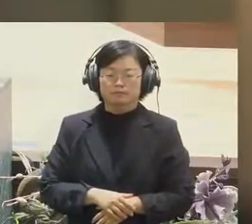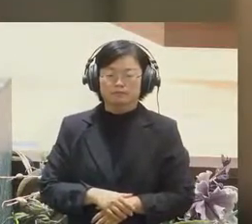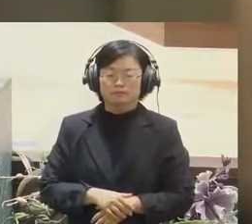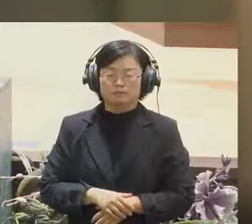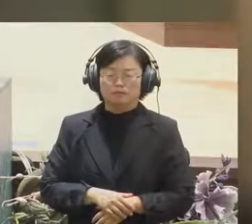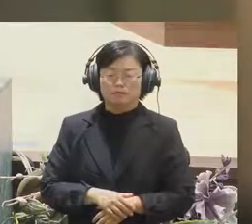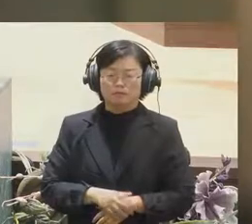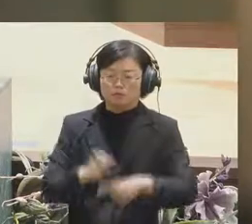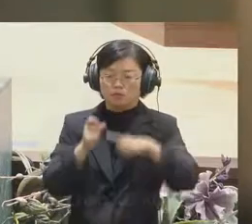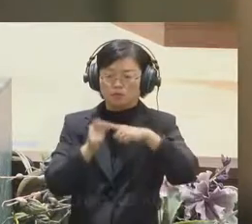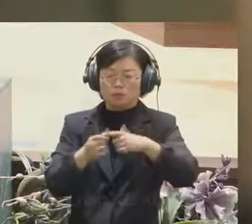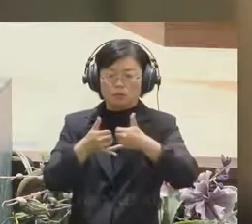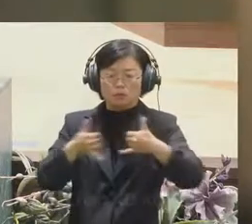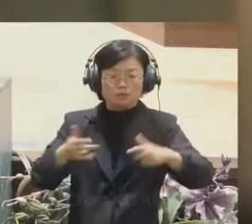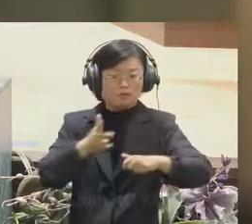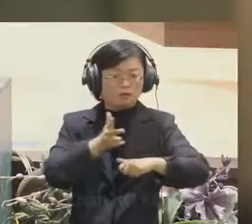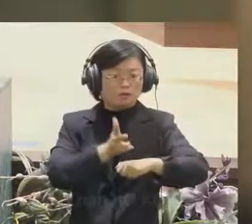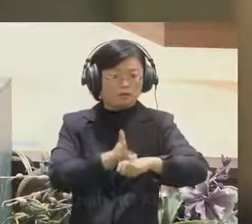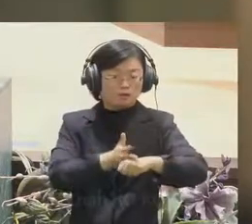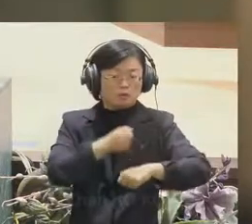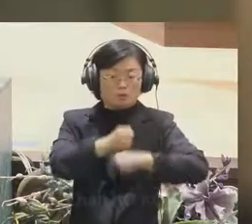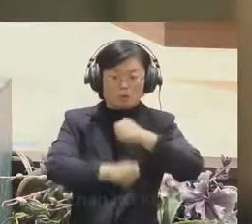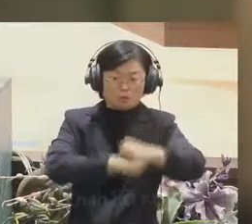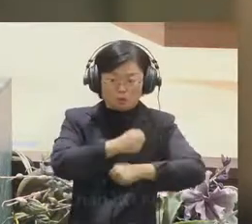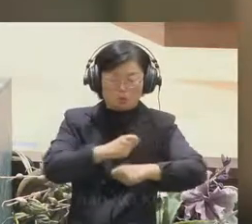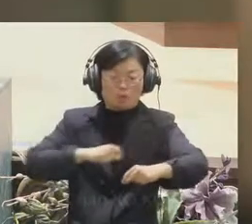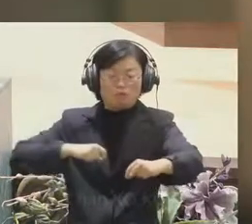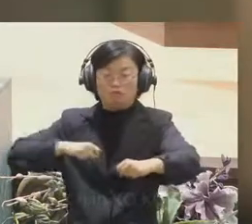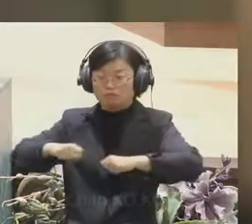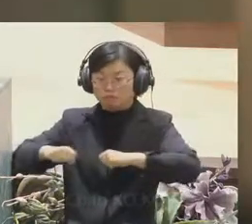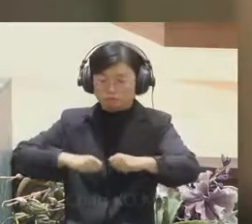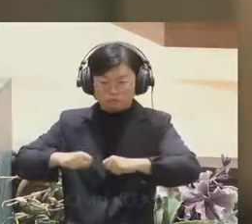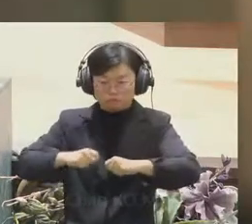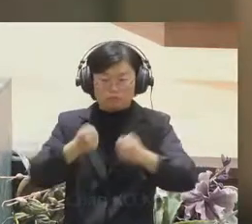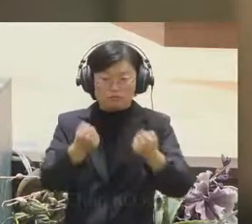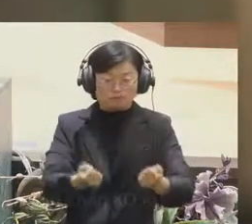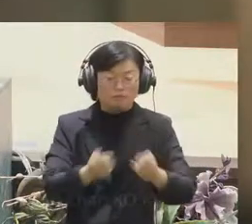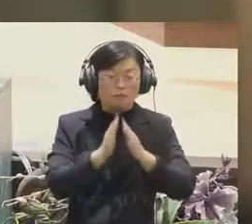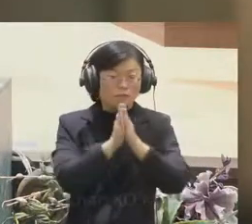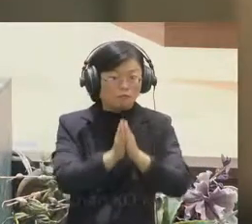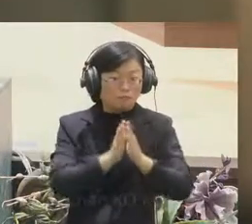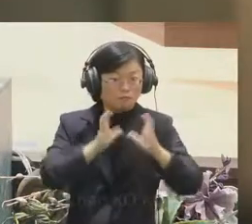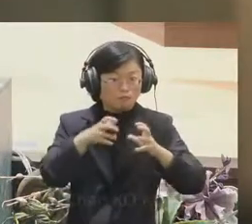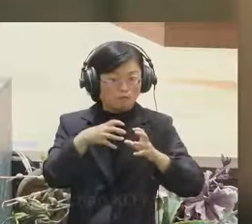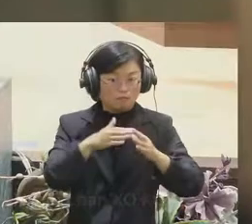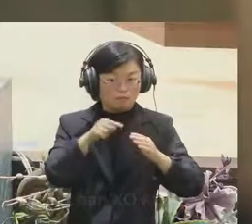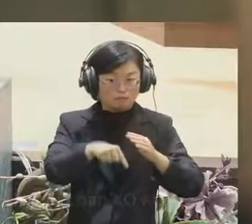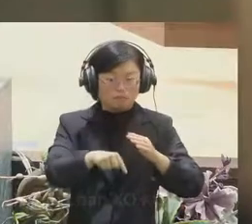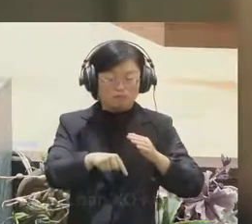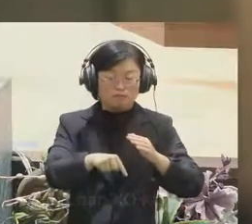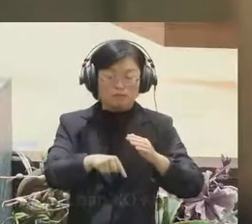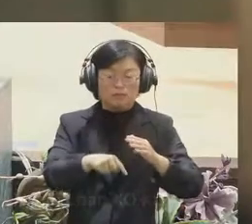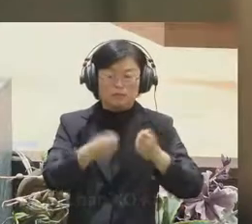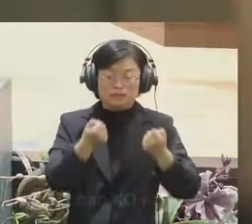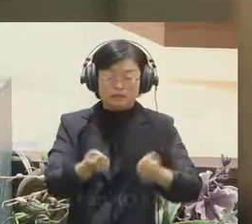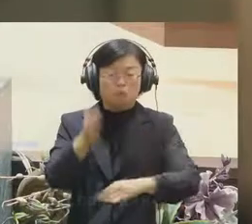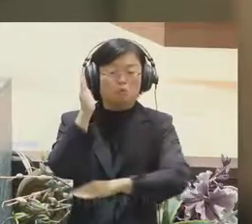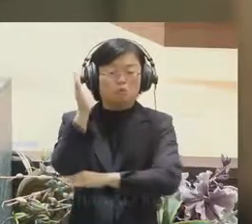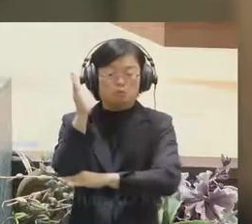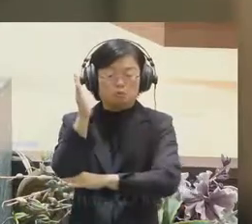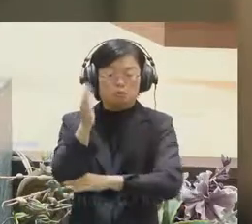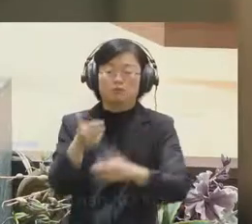and projects in the government related works, the election, the parliaments,